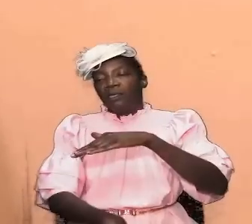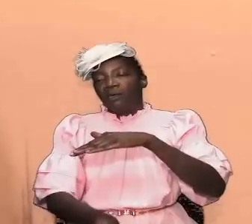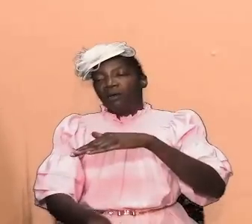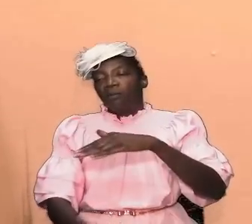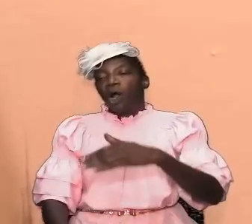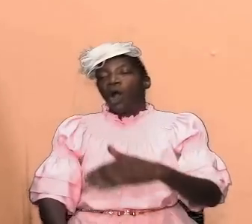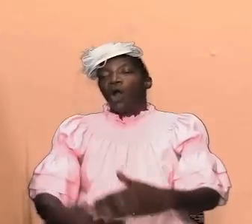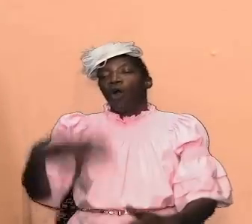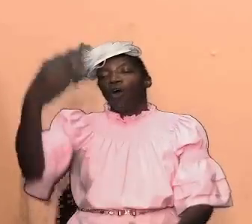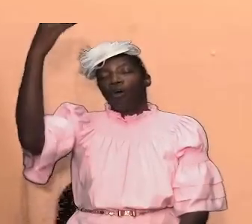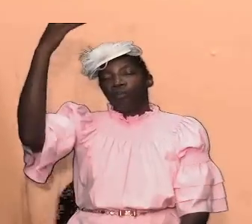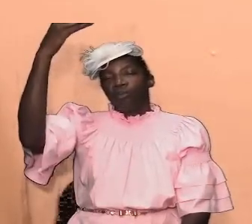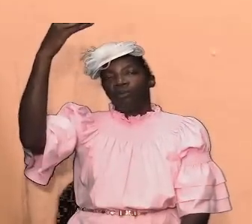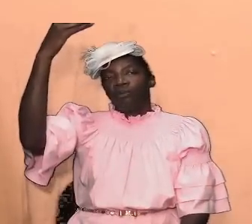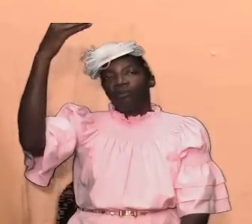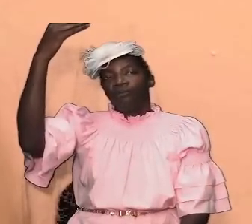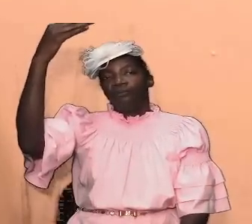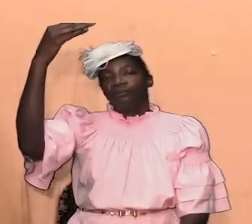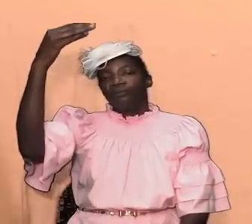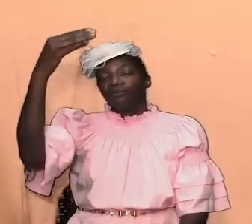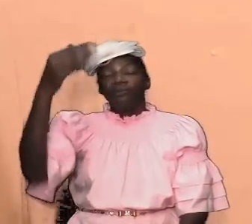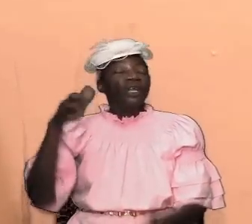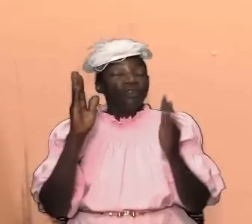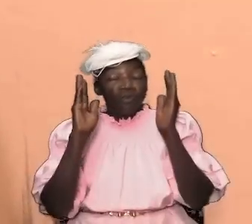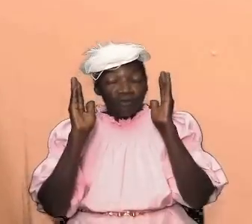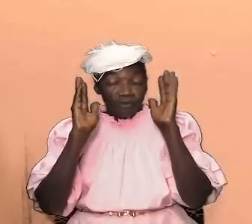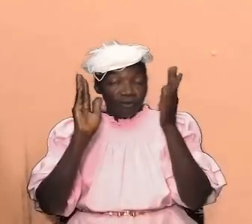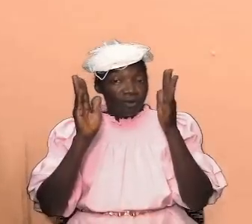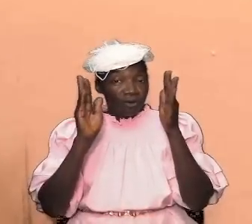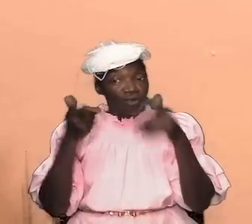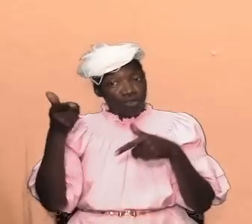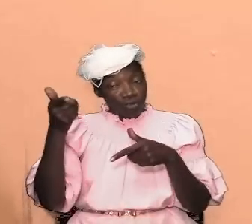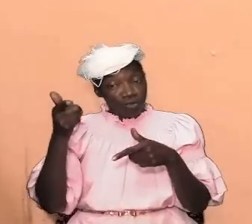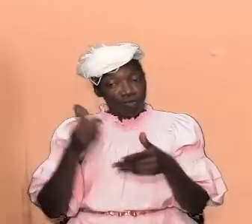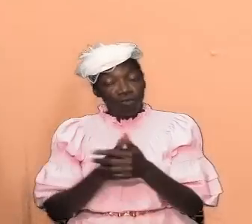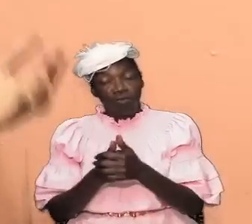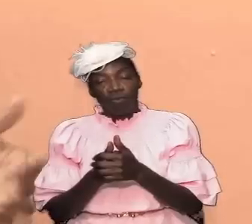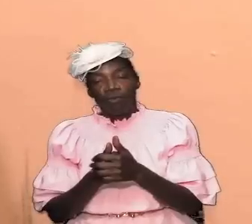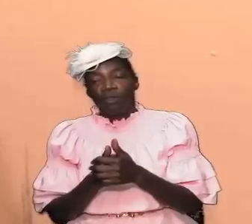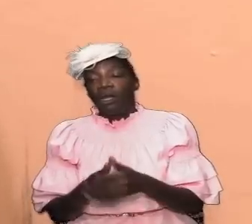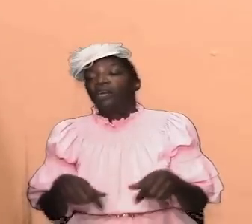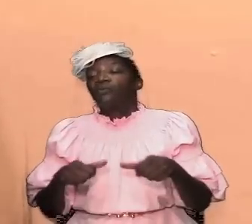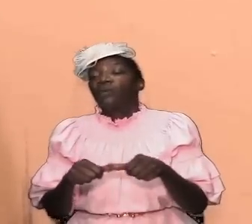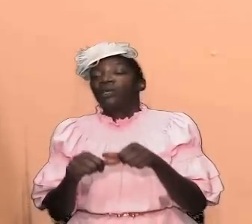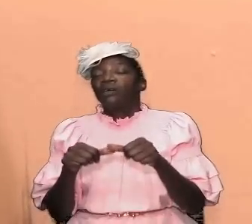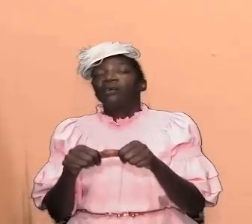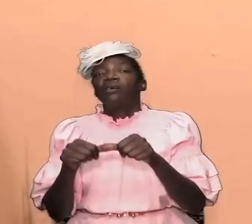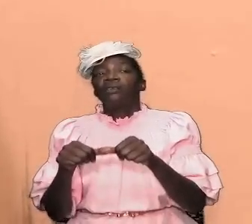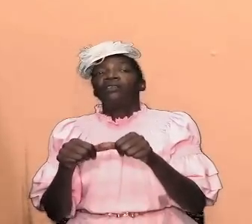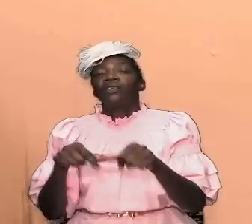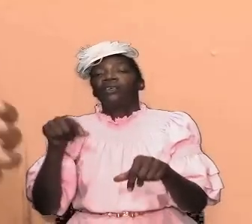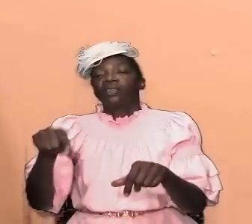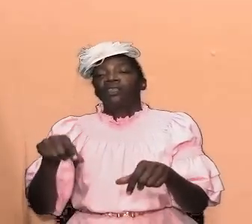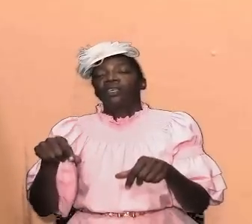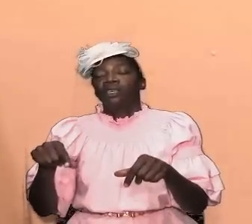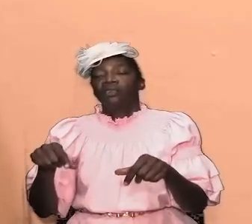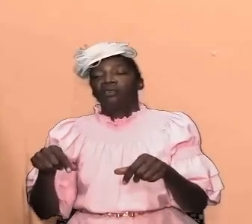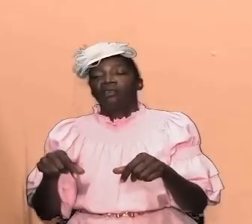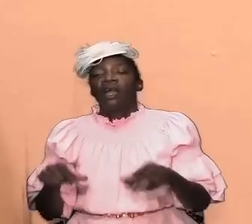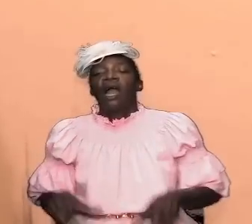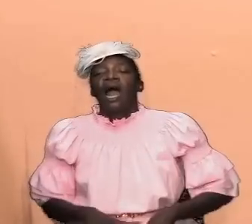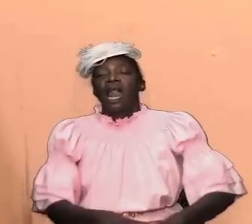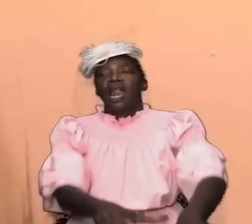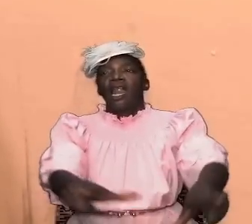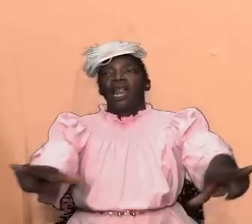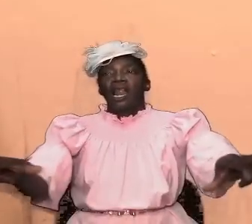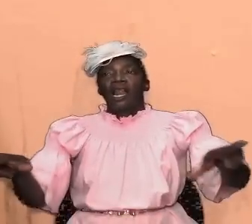and i want us to pay keen attention as we traverse this landscape as